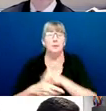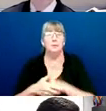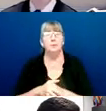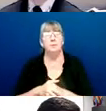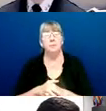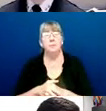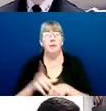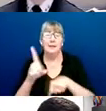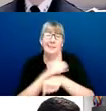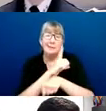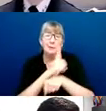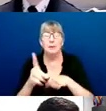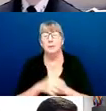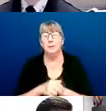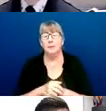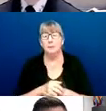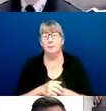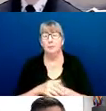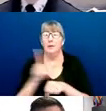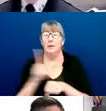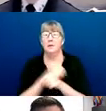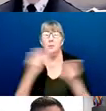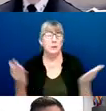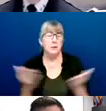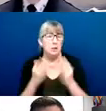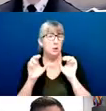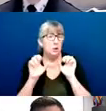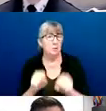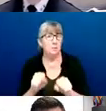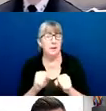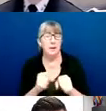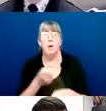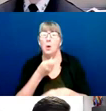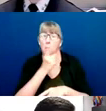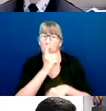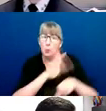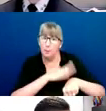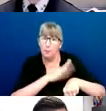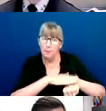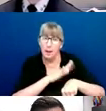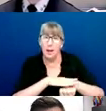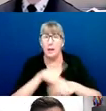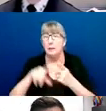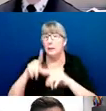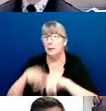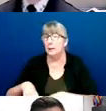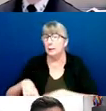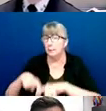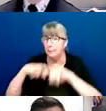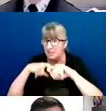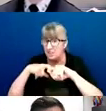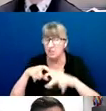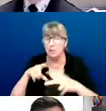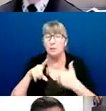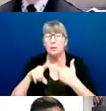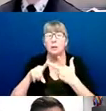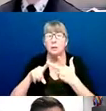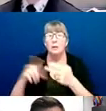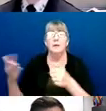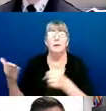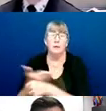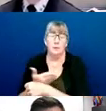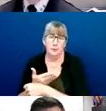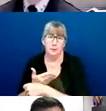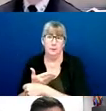range from reprimand to suspension to separation from the police department by that